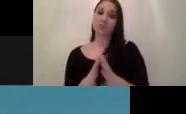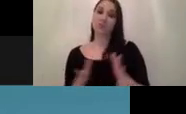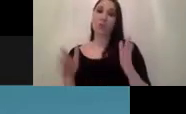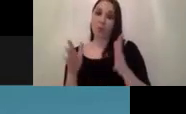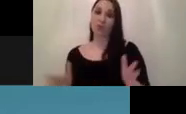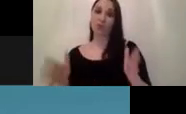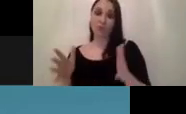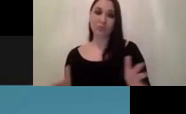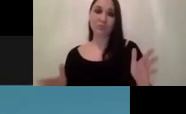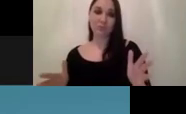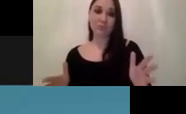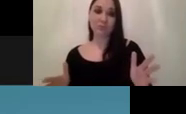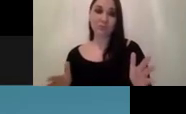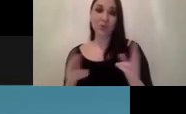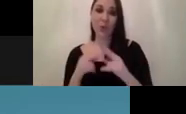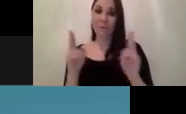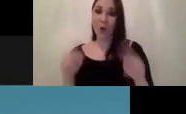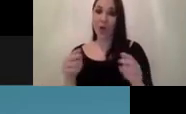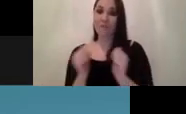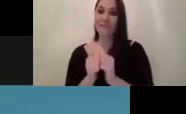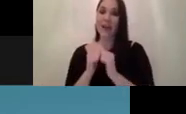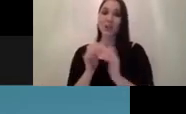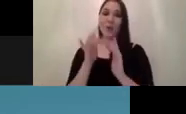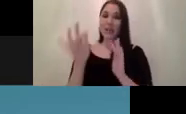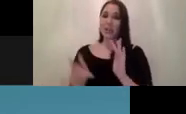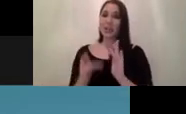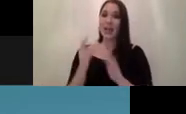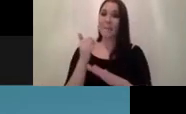and so has the market value of internet-based companies